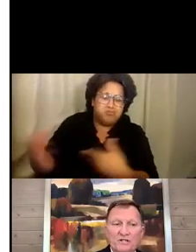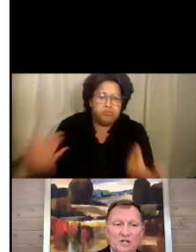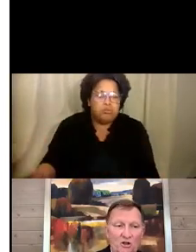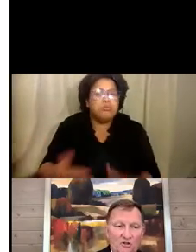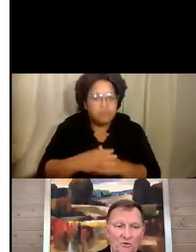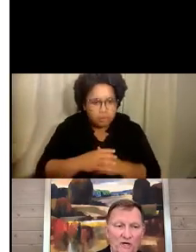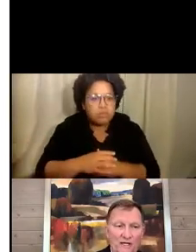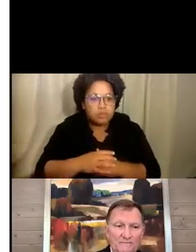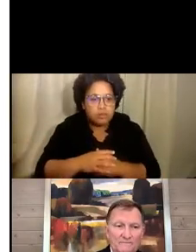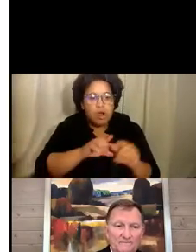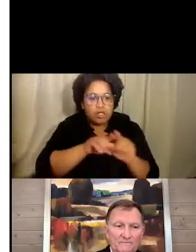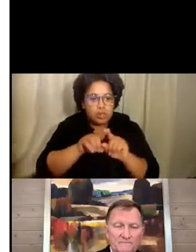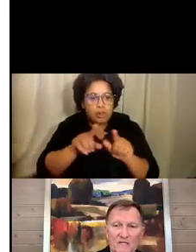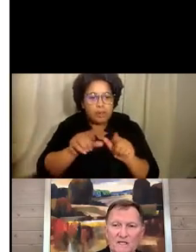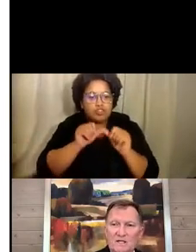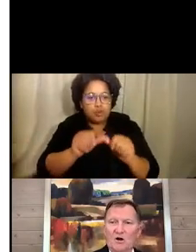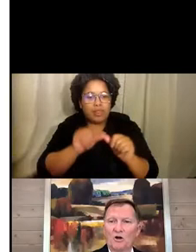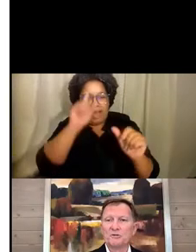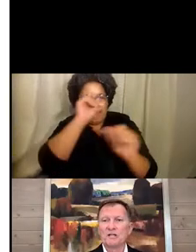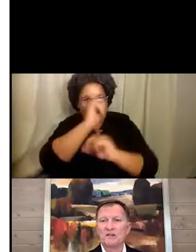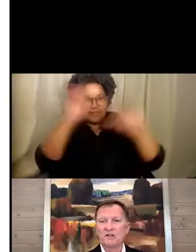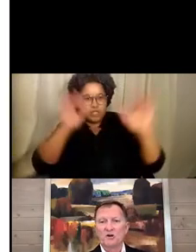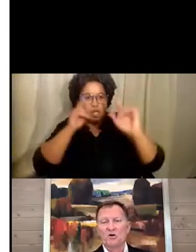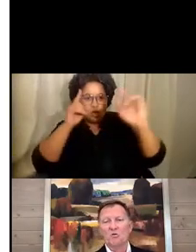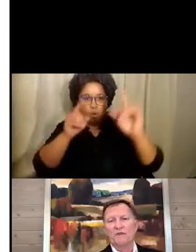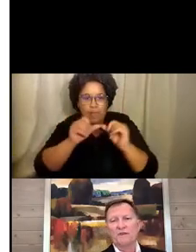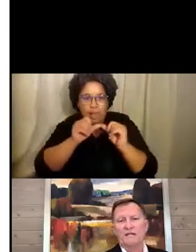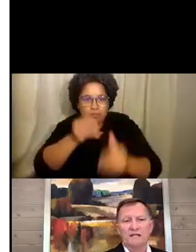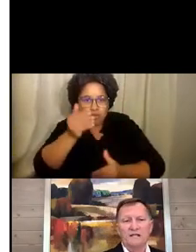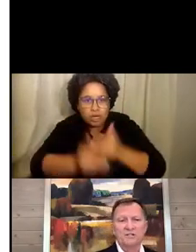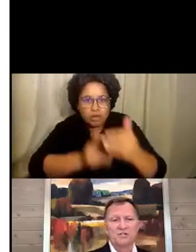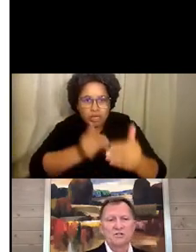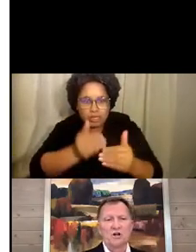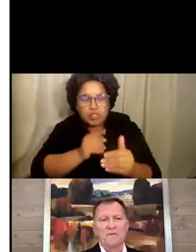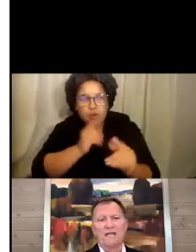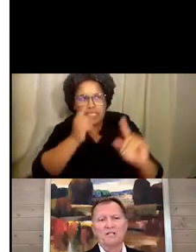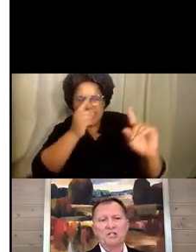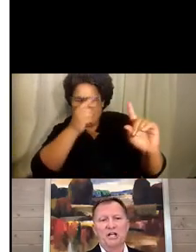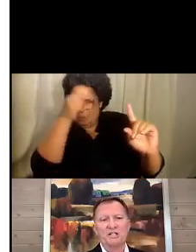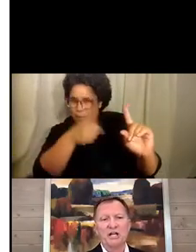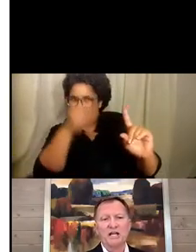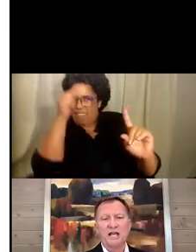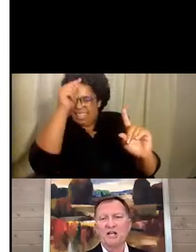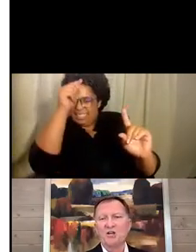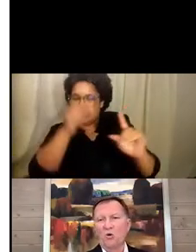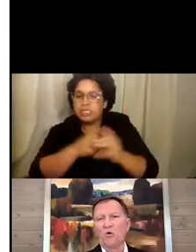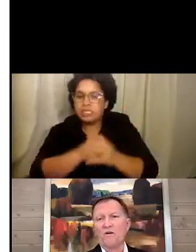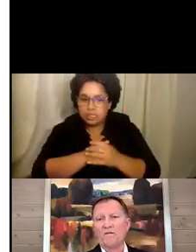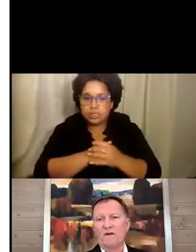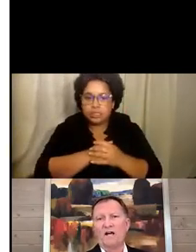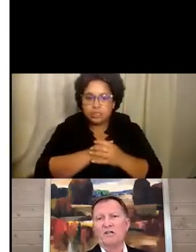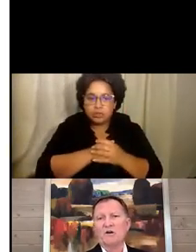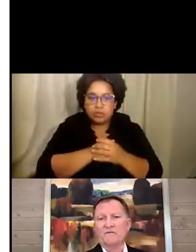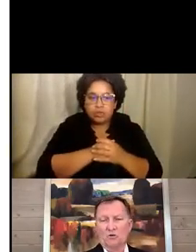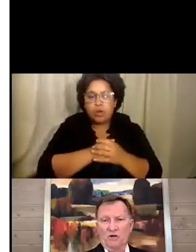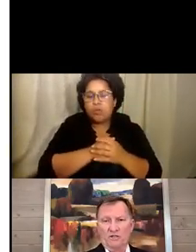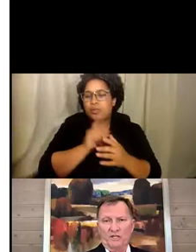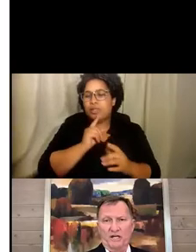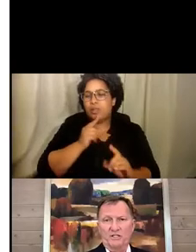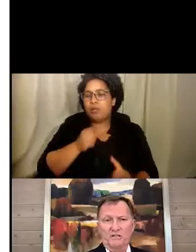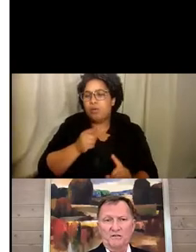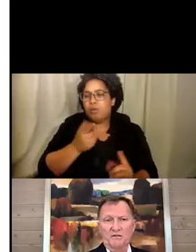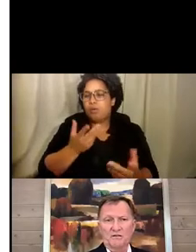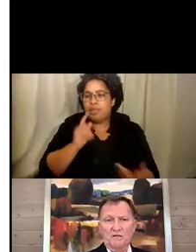progress along the way. Ultimately, the goal with anything is to start making change a core value of your